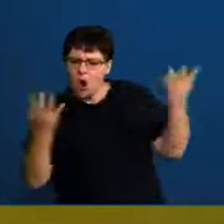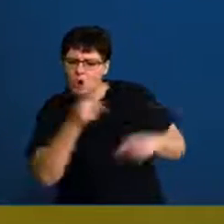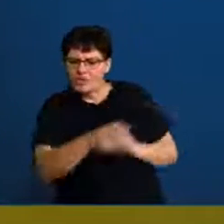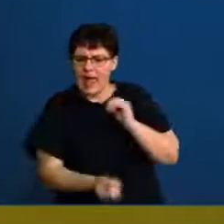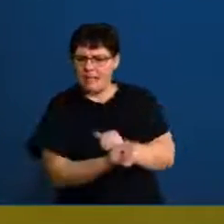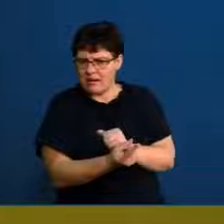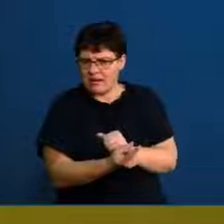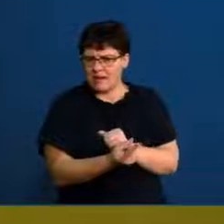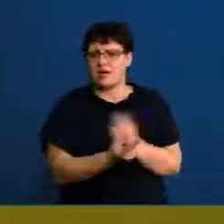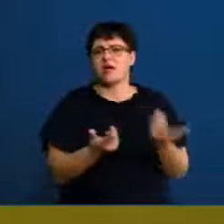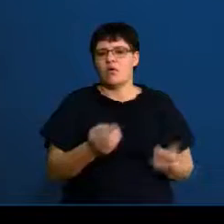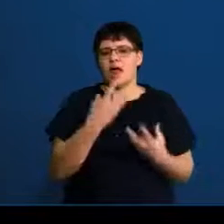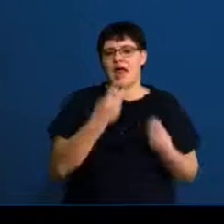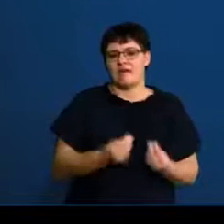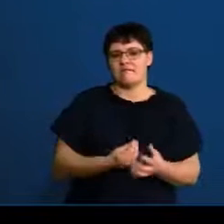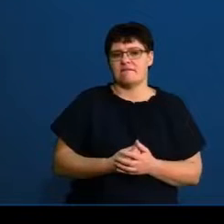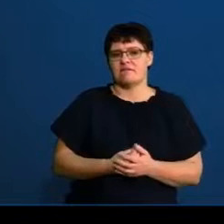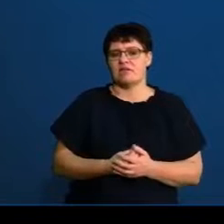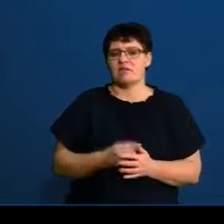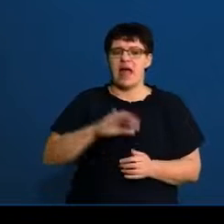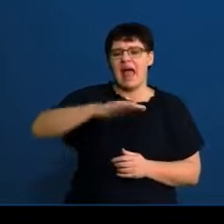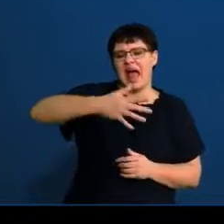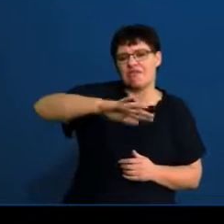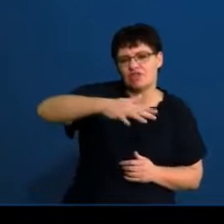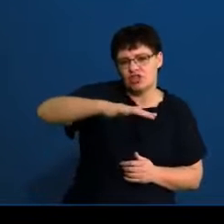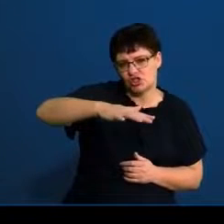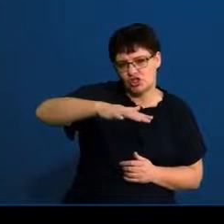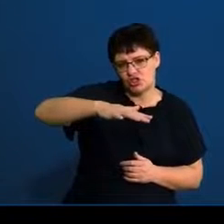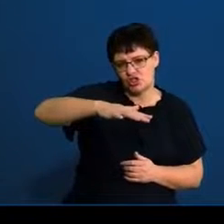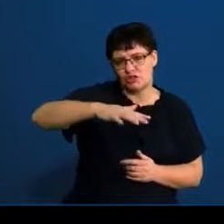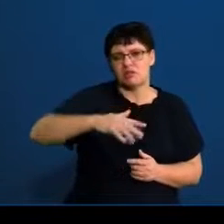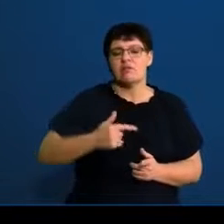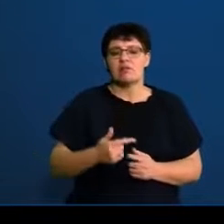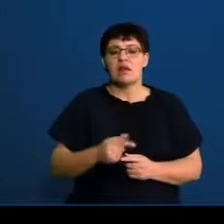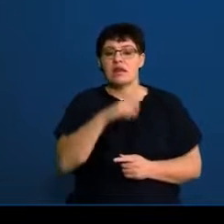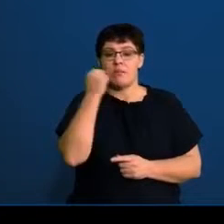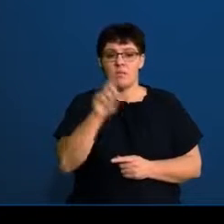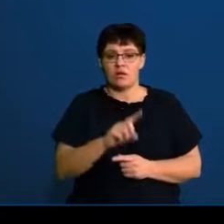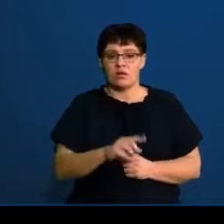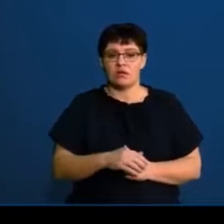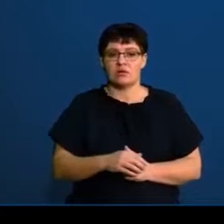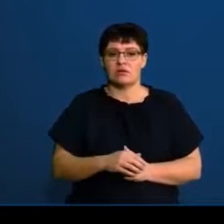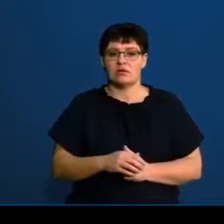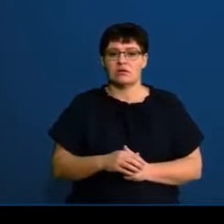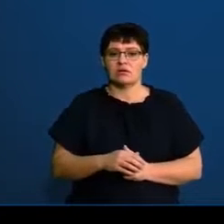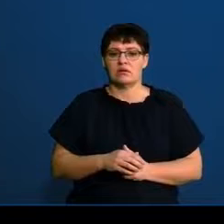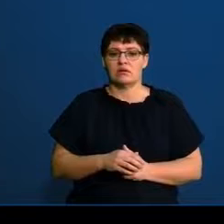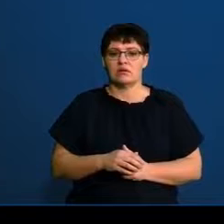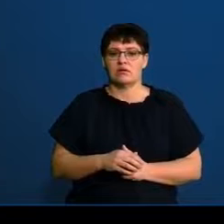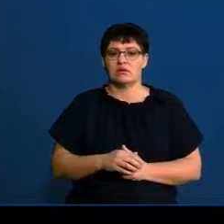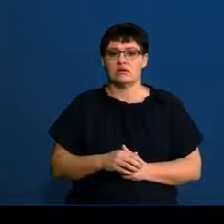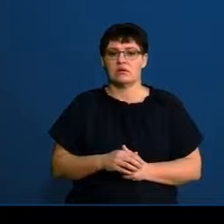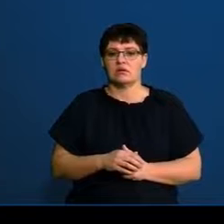tendencies? We've got our average averages. We call those, our central tendencies, our averages.